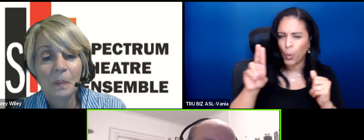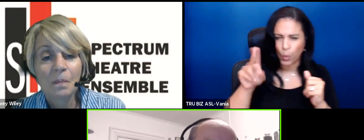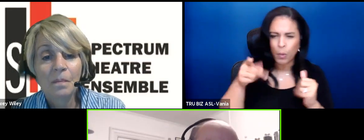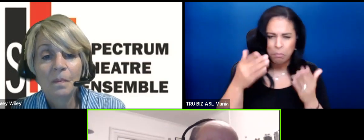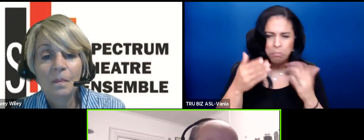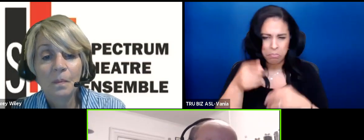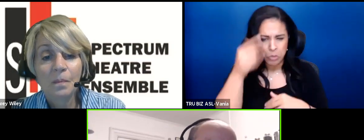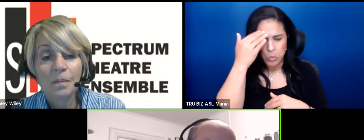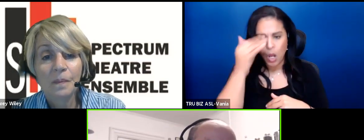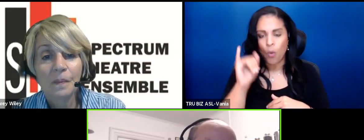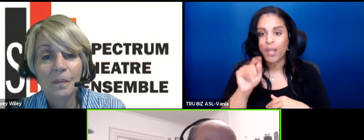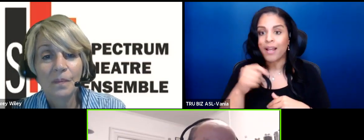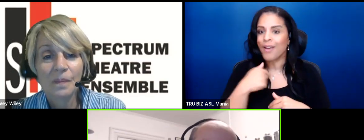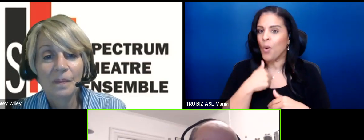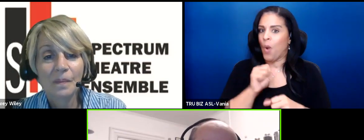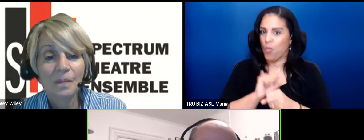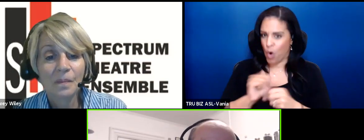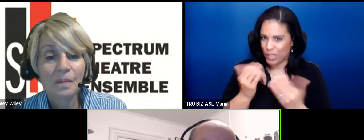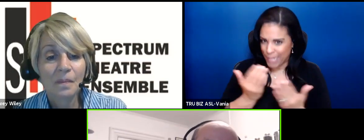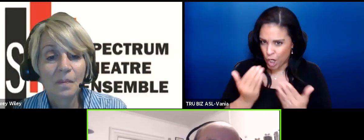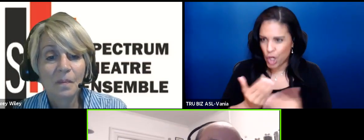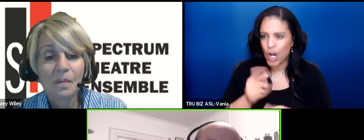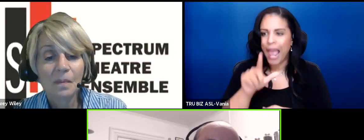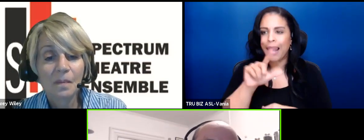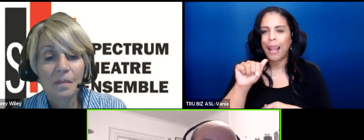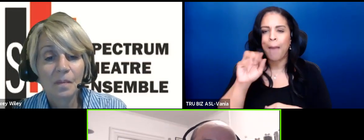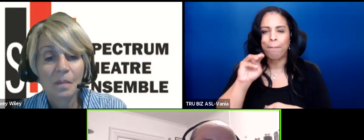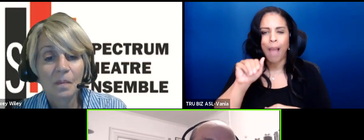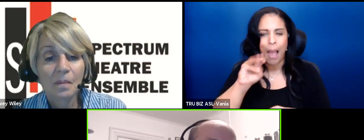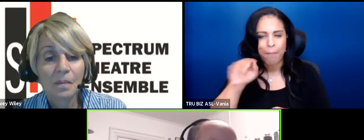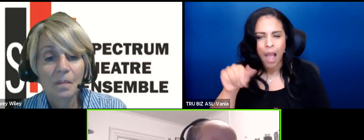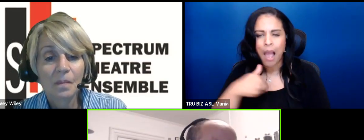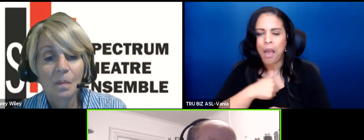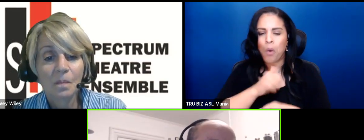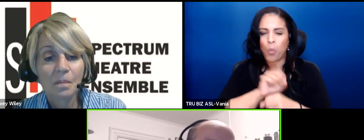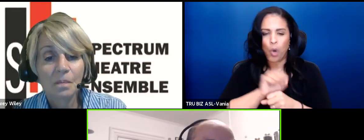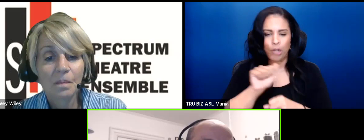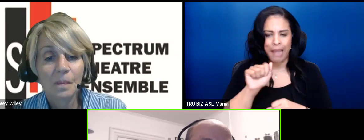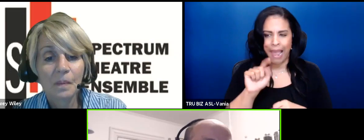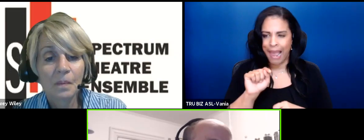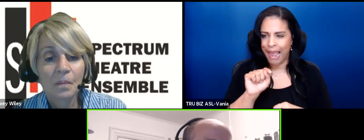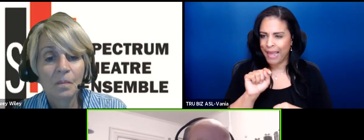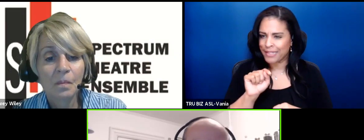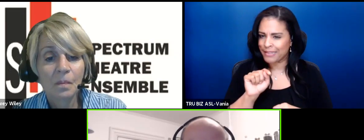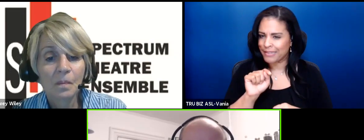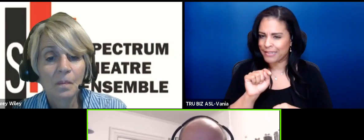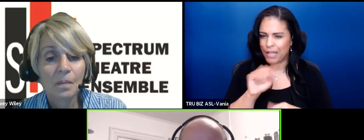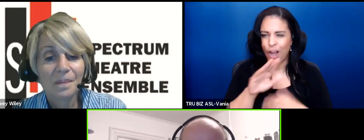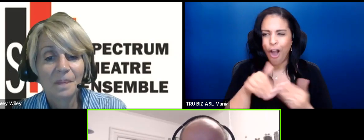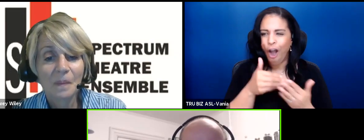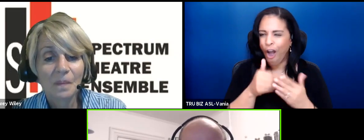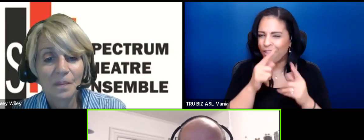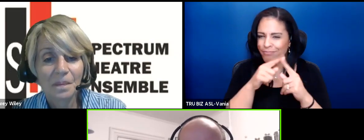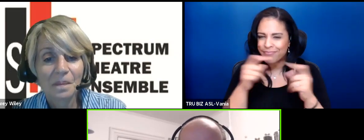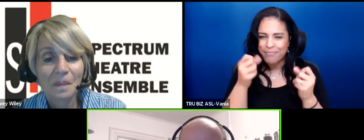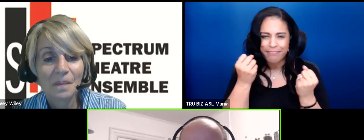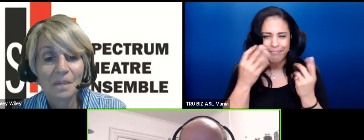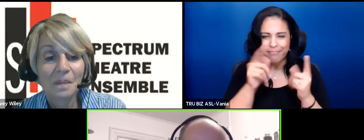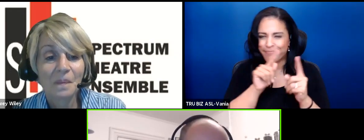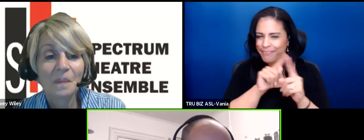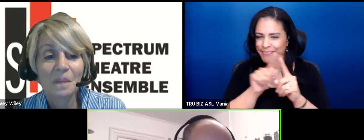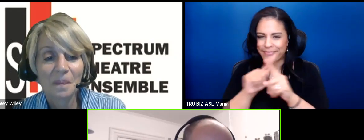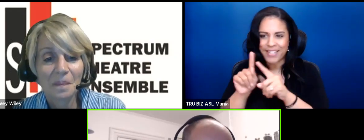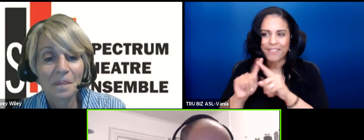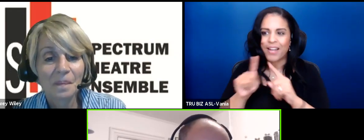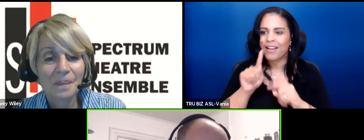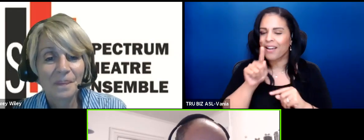I also worked at Here. I worked at La Mama. I worked at uh um all of the major sort of you know landmark theaters